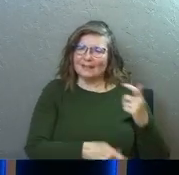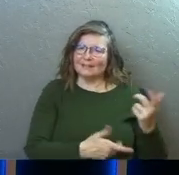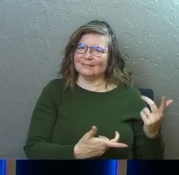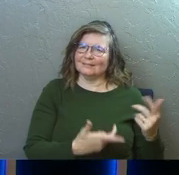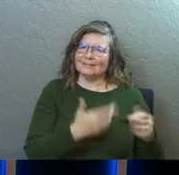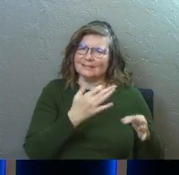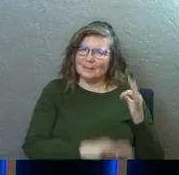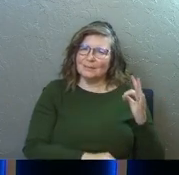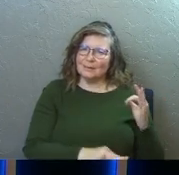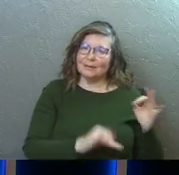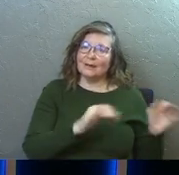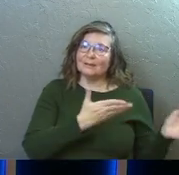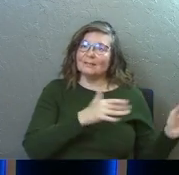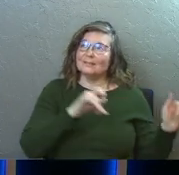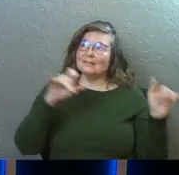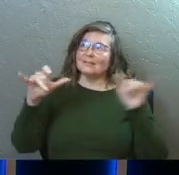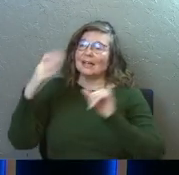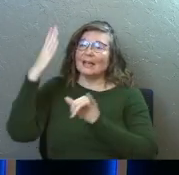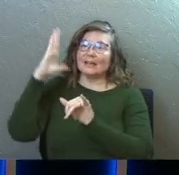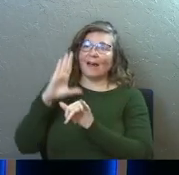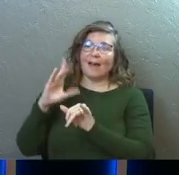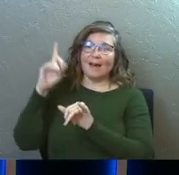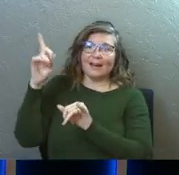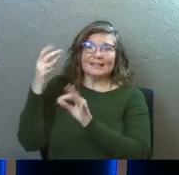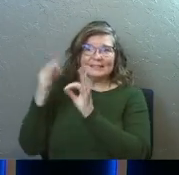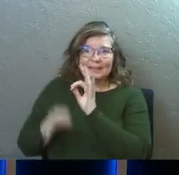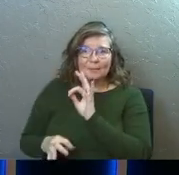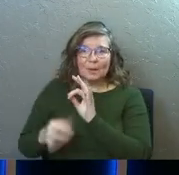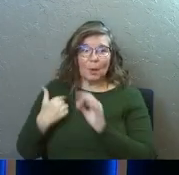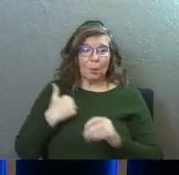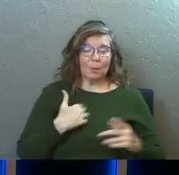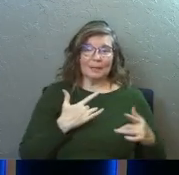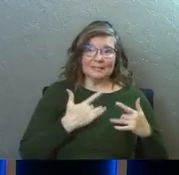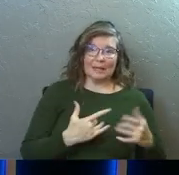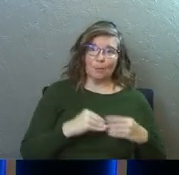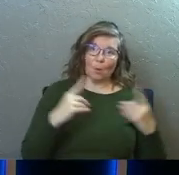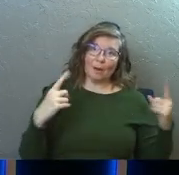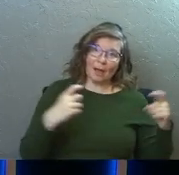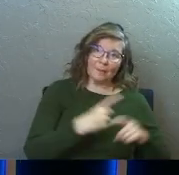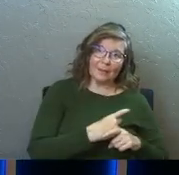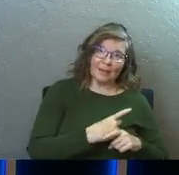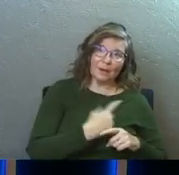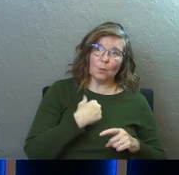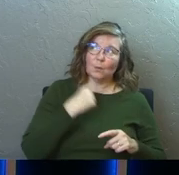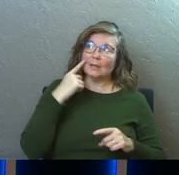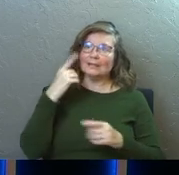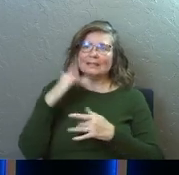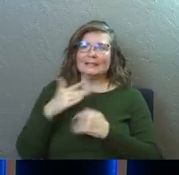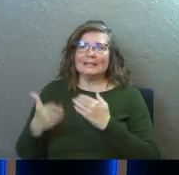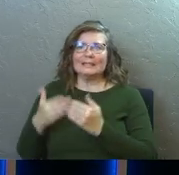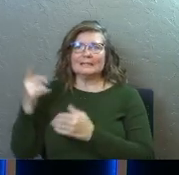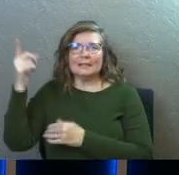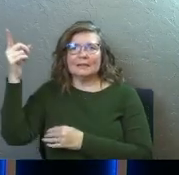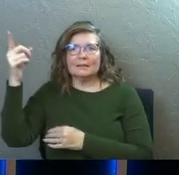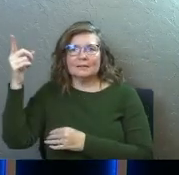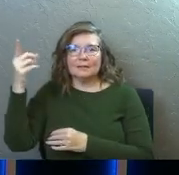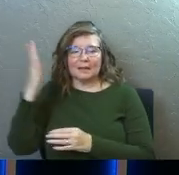Seriously. We overcomplicate it. We carry the heavy load and God is like, can I give you some ease?